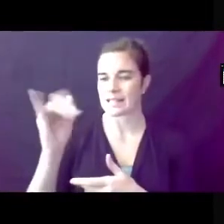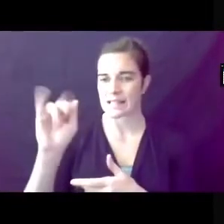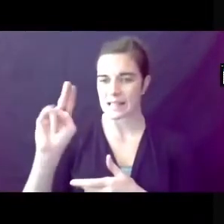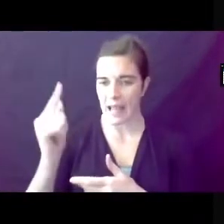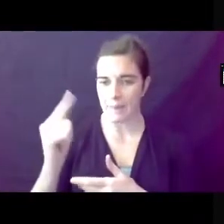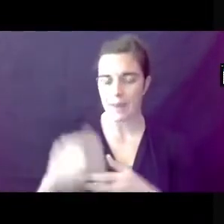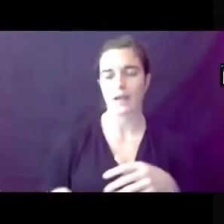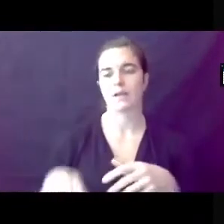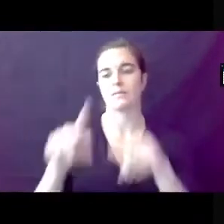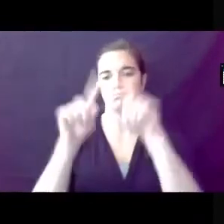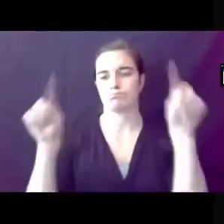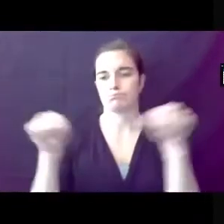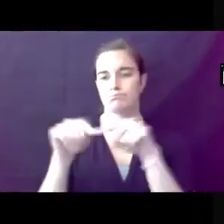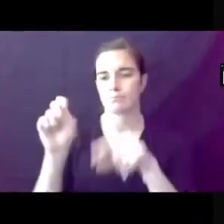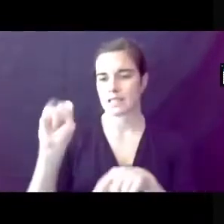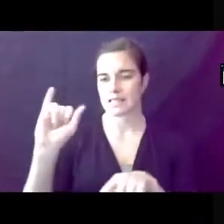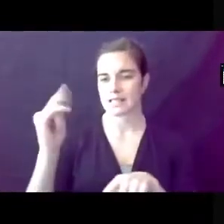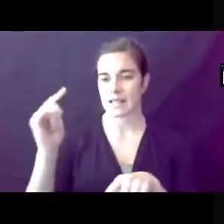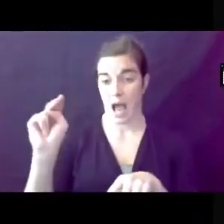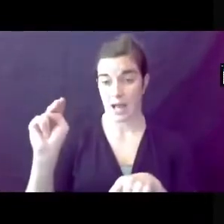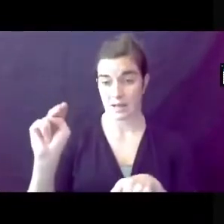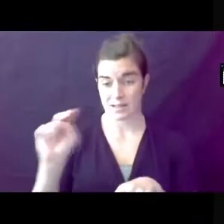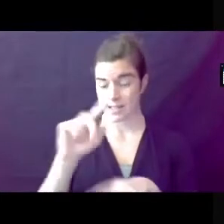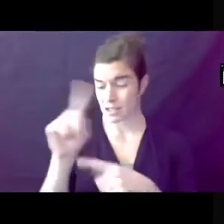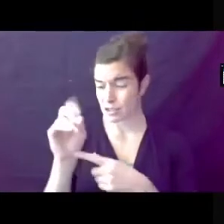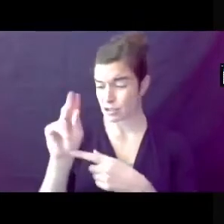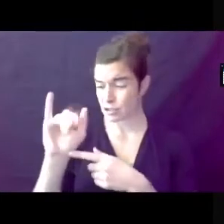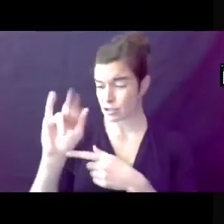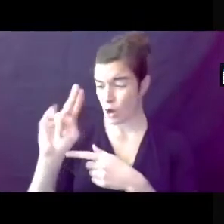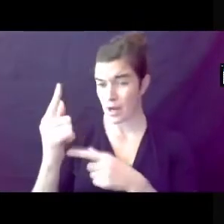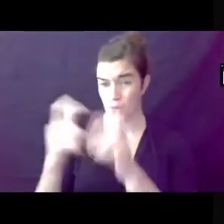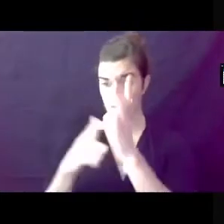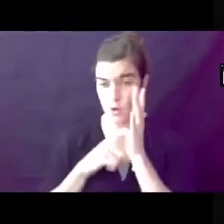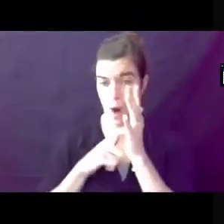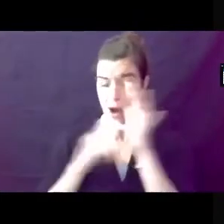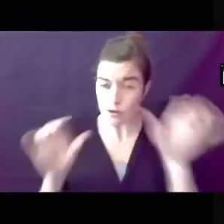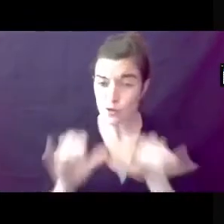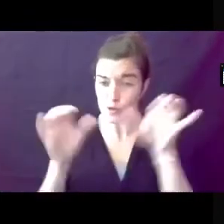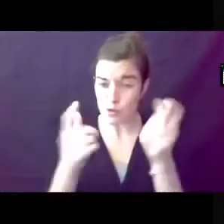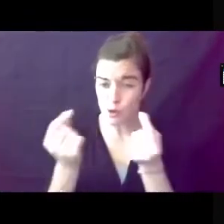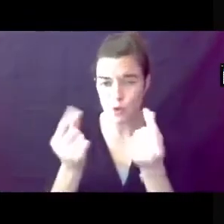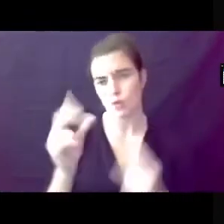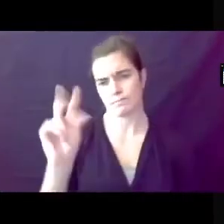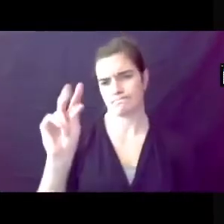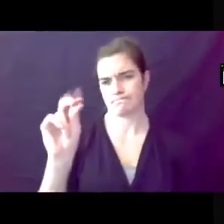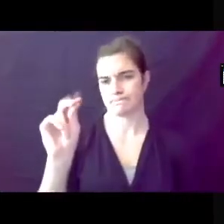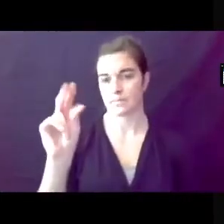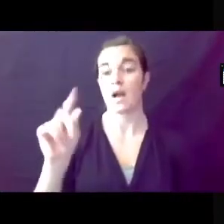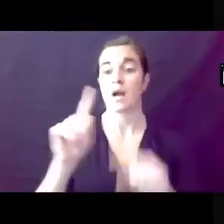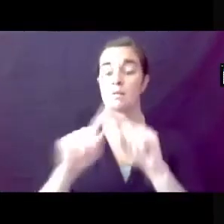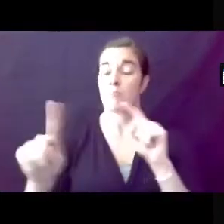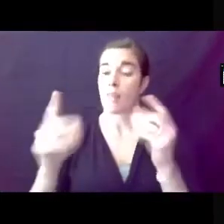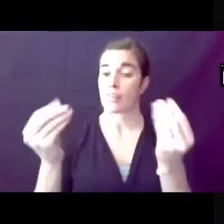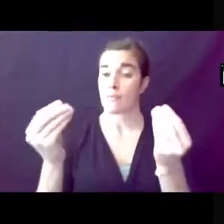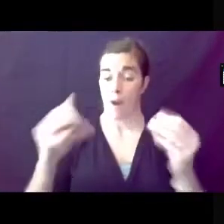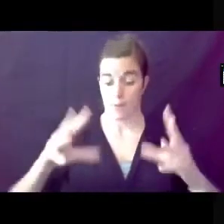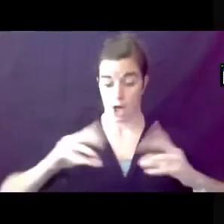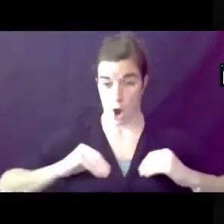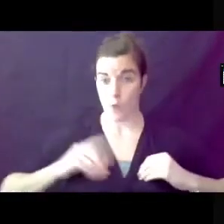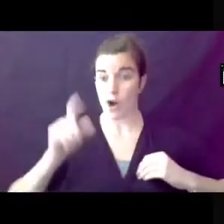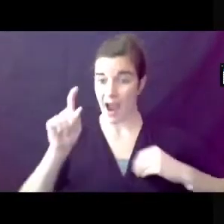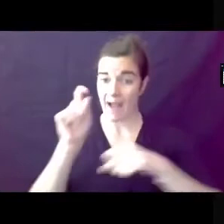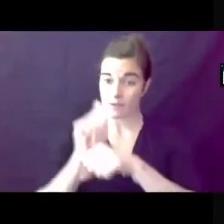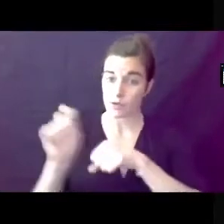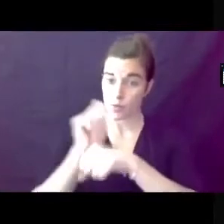Zoning does not require you to take an action. It sets the table for projects and development, but it's up to the property owner to do the work